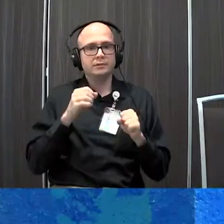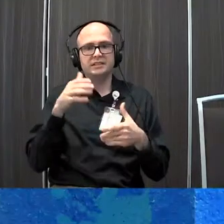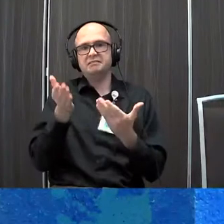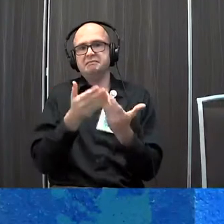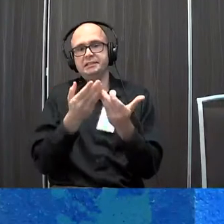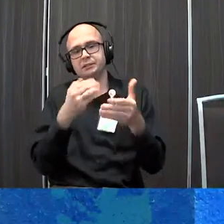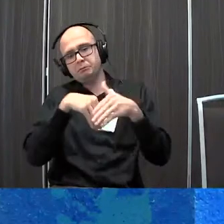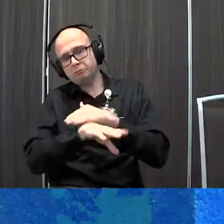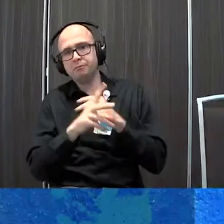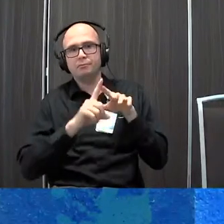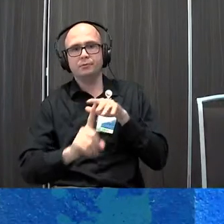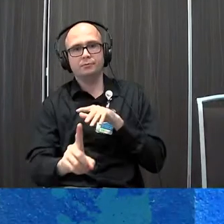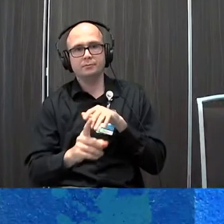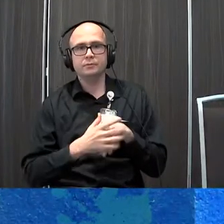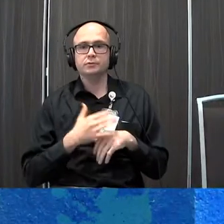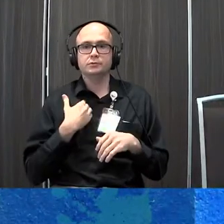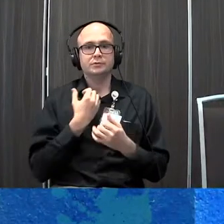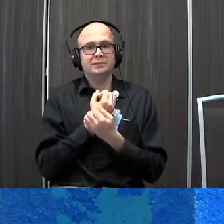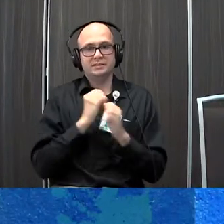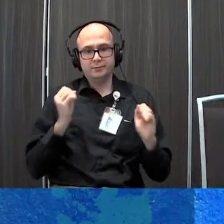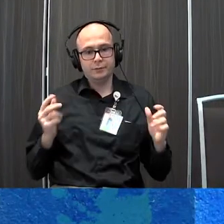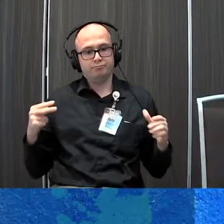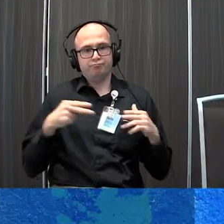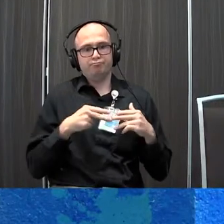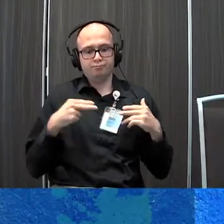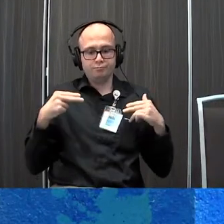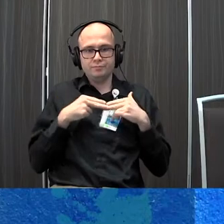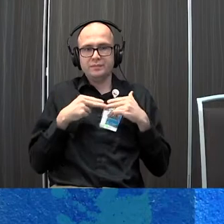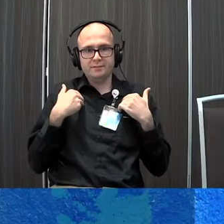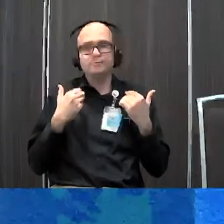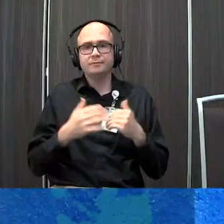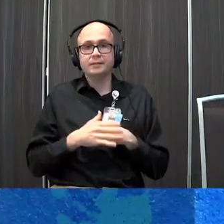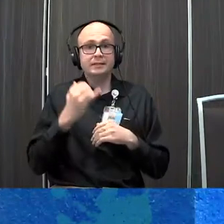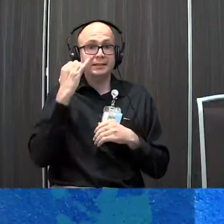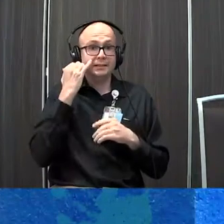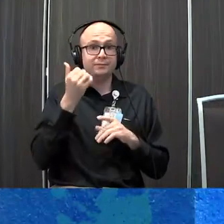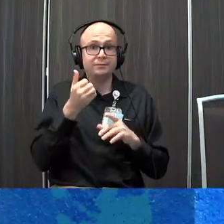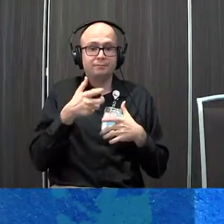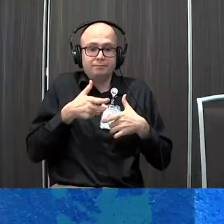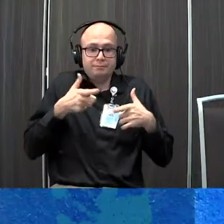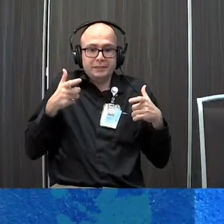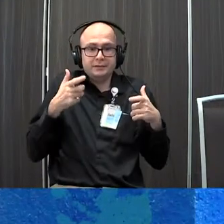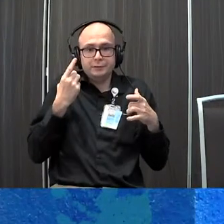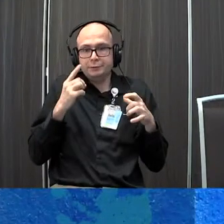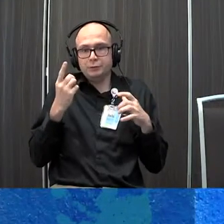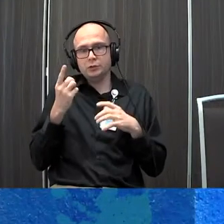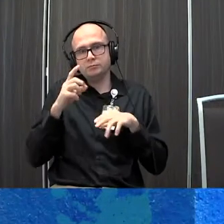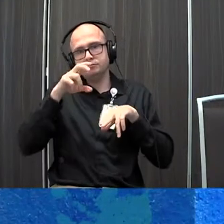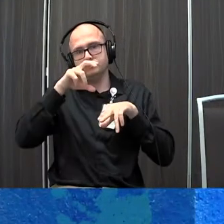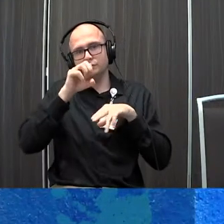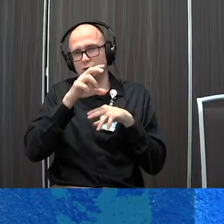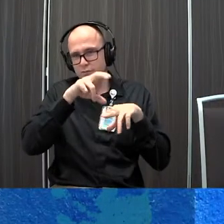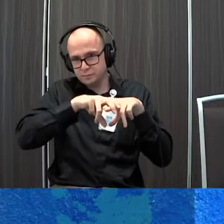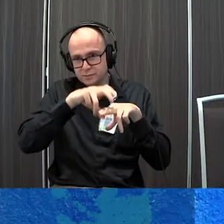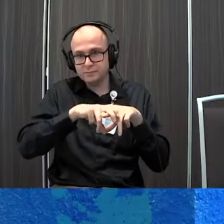out so there are some commercial safety guards that are available and then if they're too big for the adaptive equipment or for commercial equipment